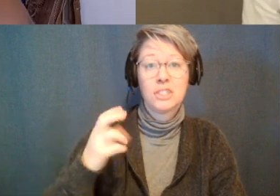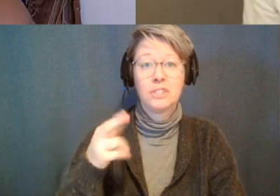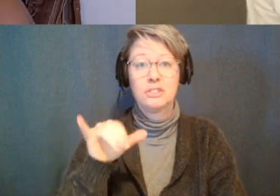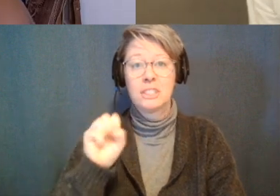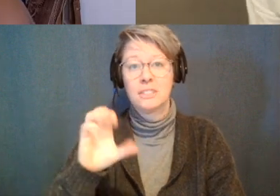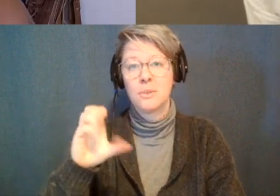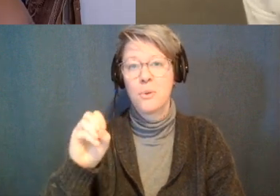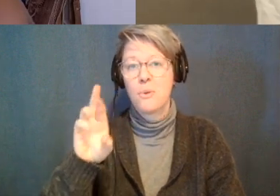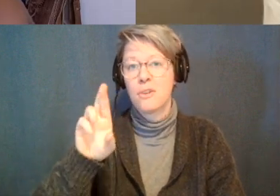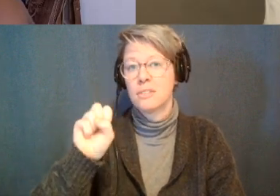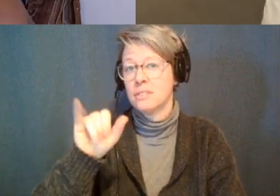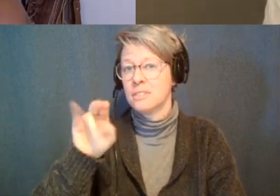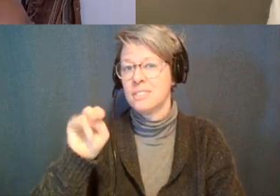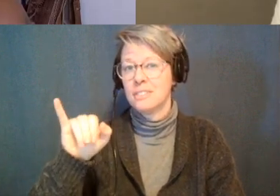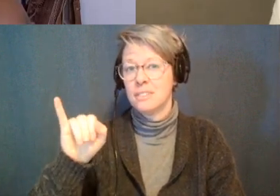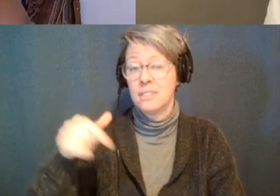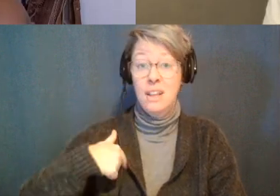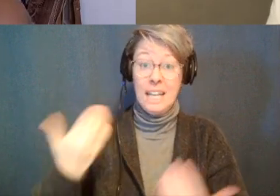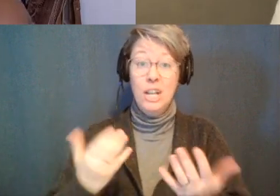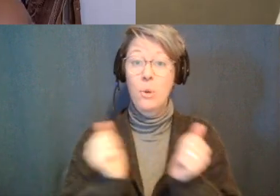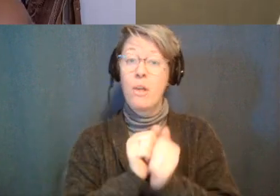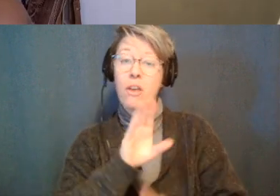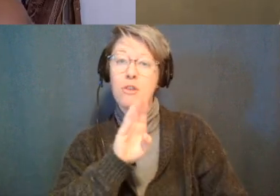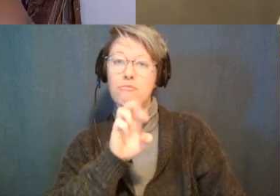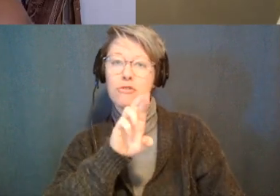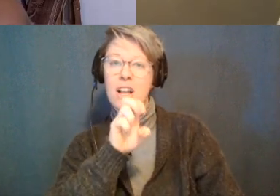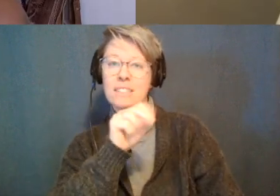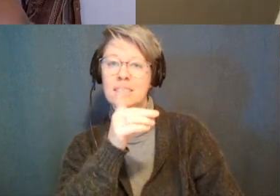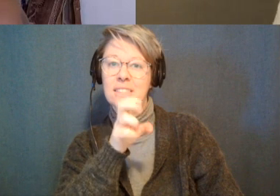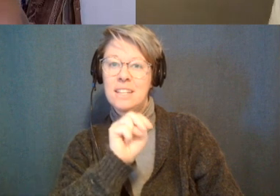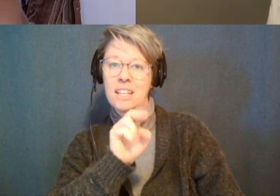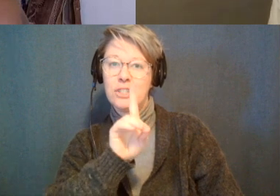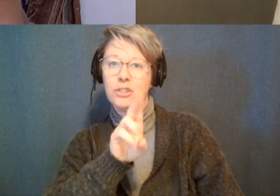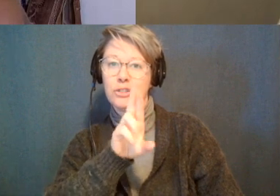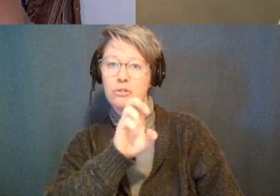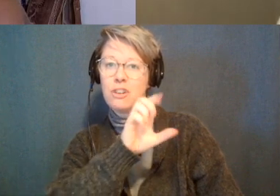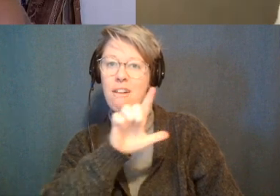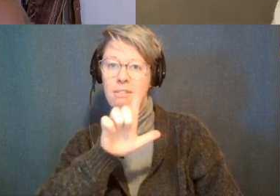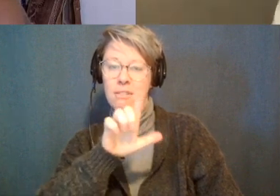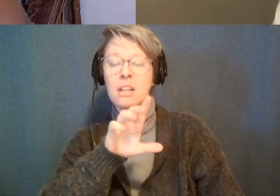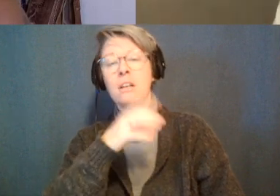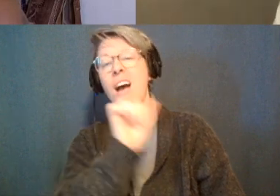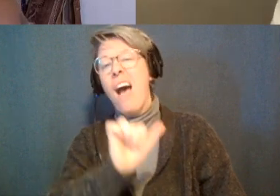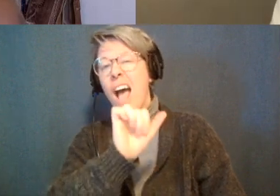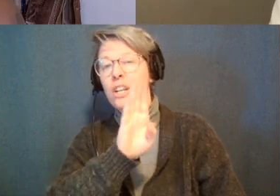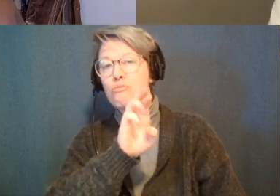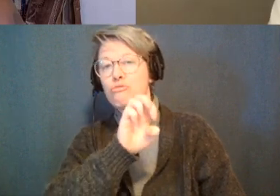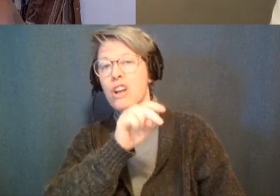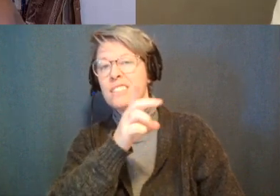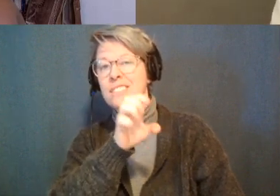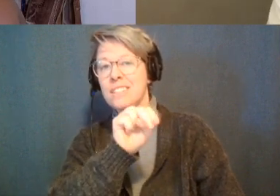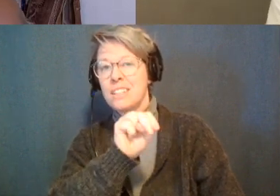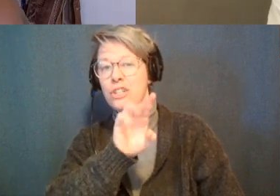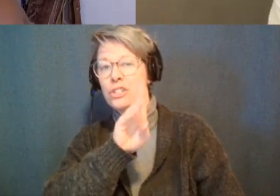uh you can find him on instagram at brendan durell b-r-e-n-d-e-n-d-u-r-e